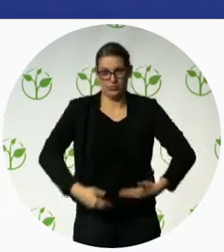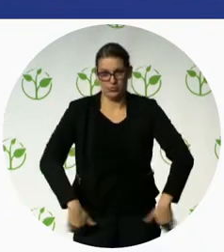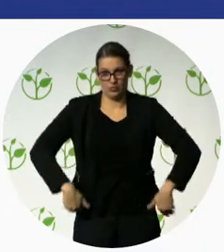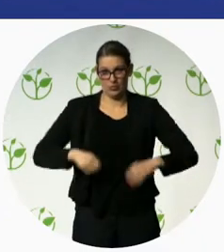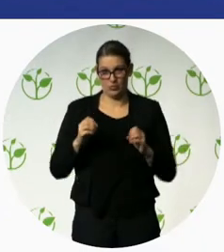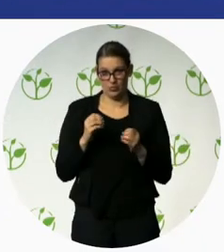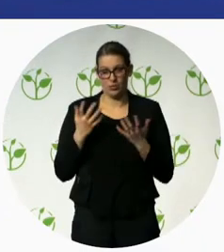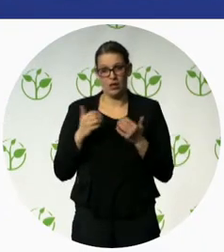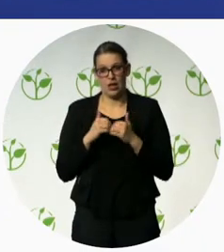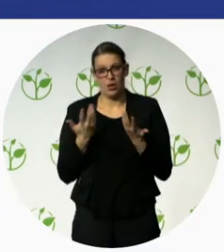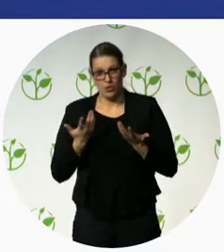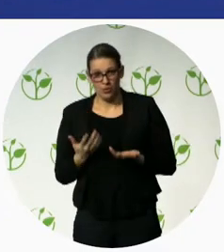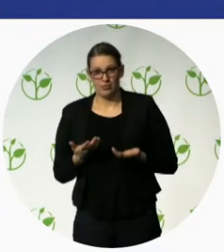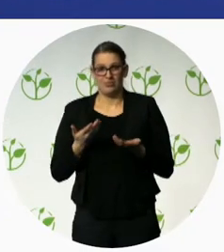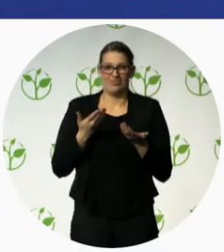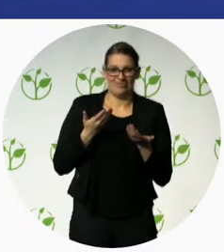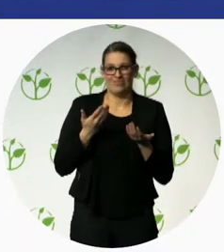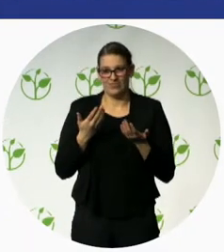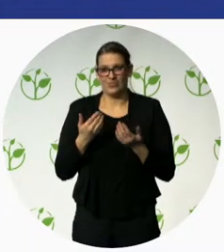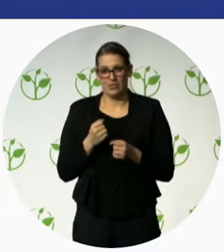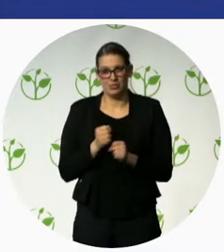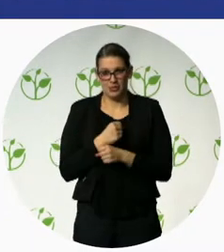limitations were in our mind not in his